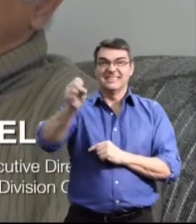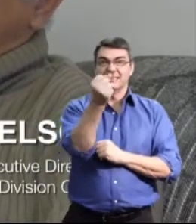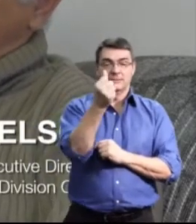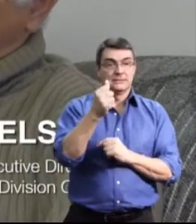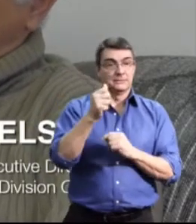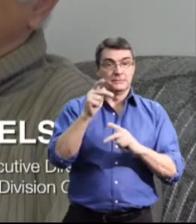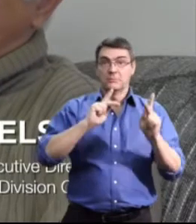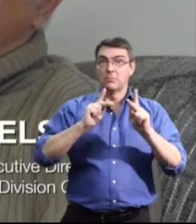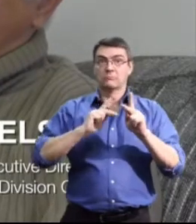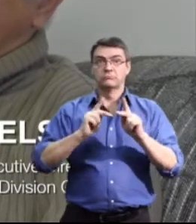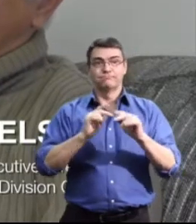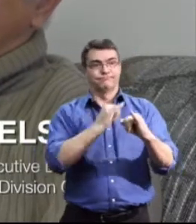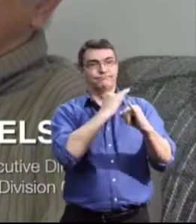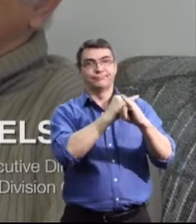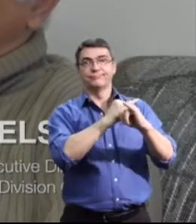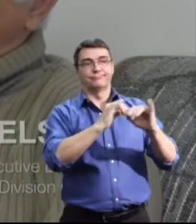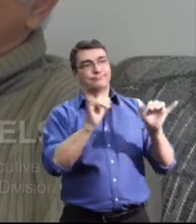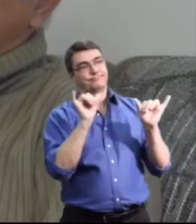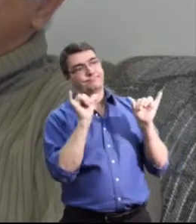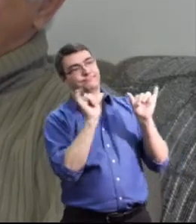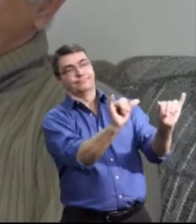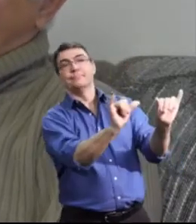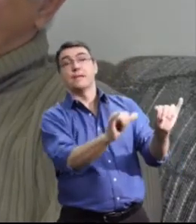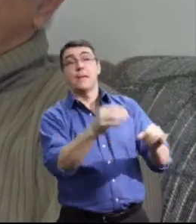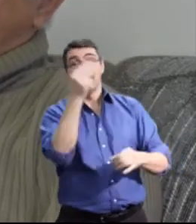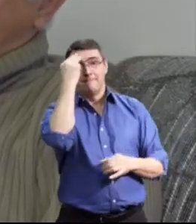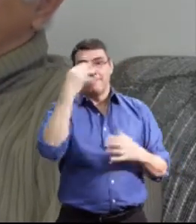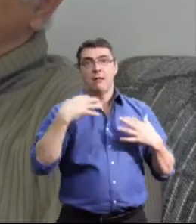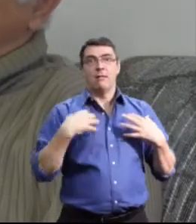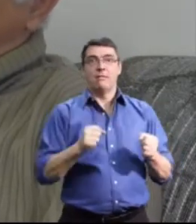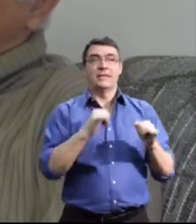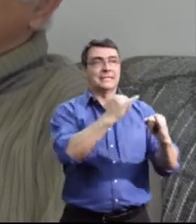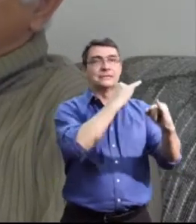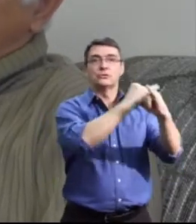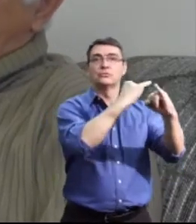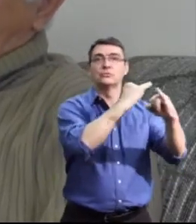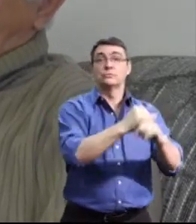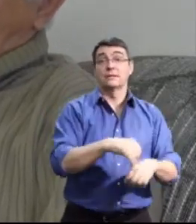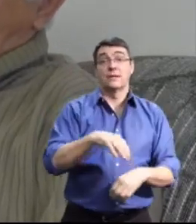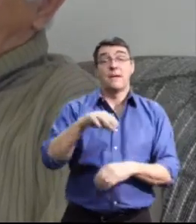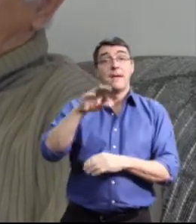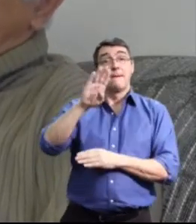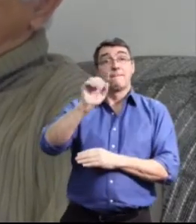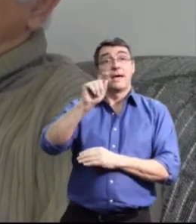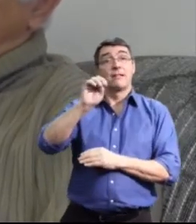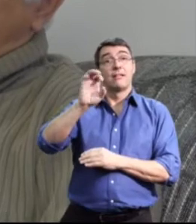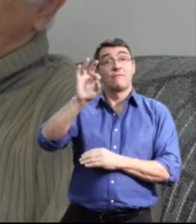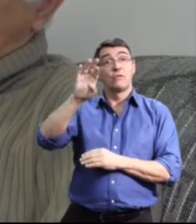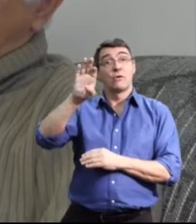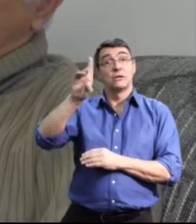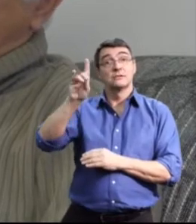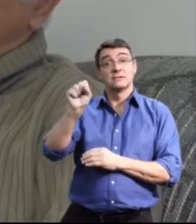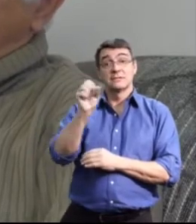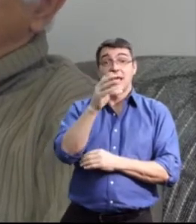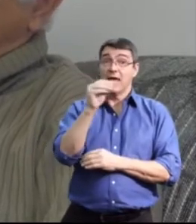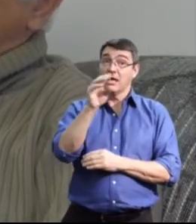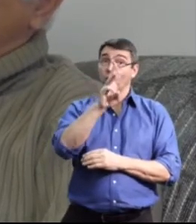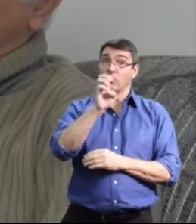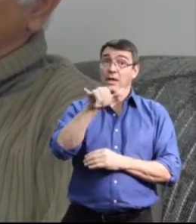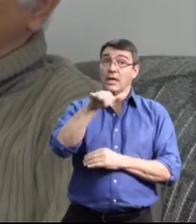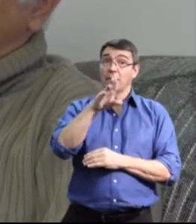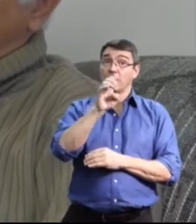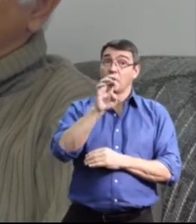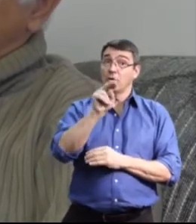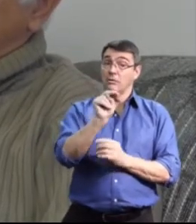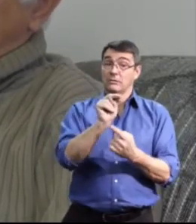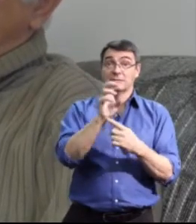in the mental health area in Battlefords and in Weyburn. And deinstitutionalization had started about